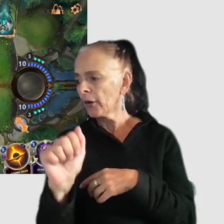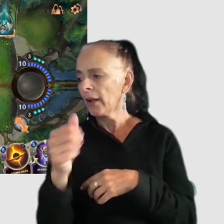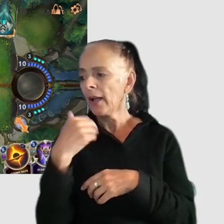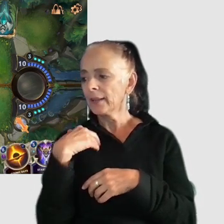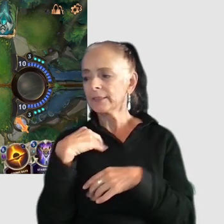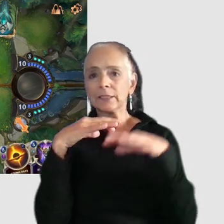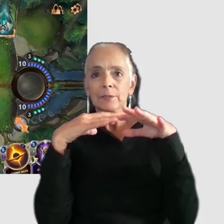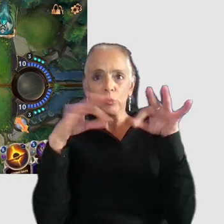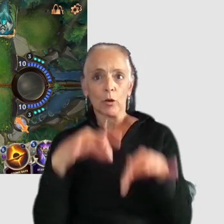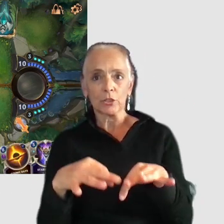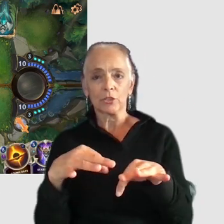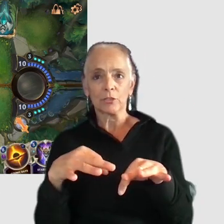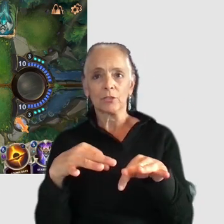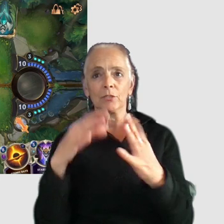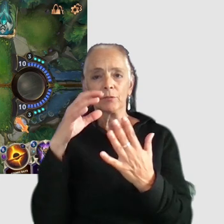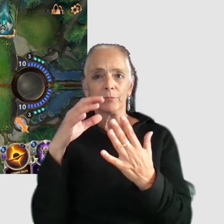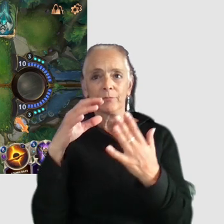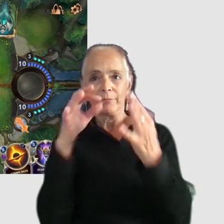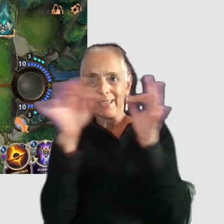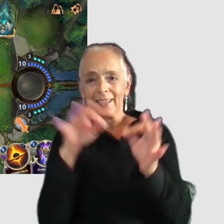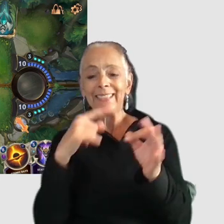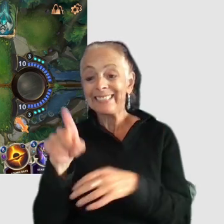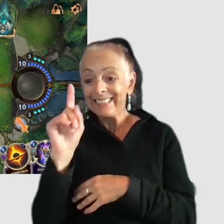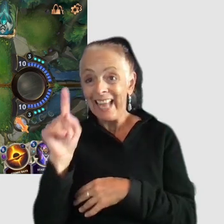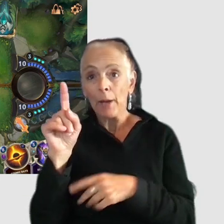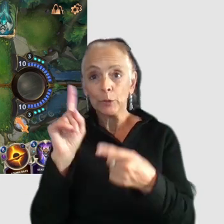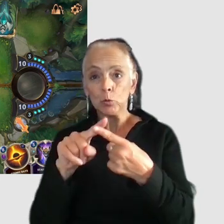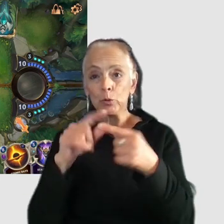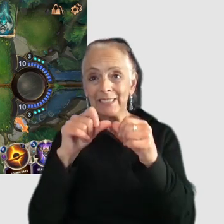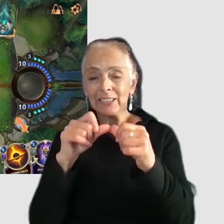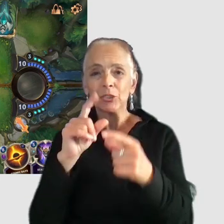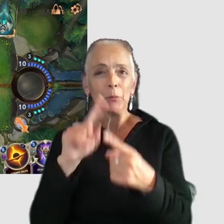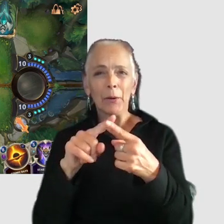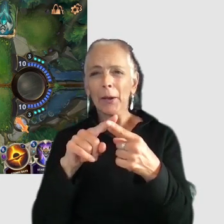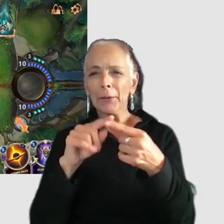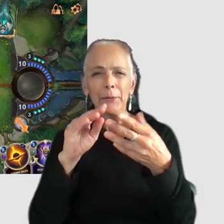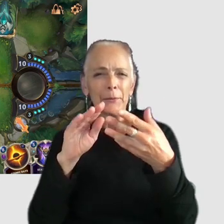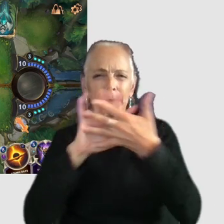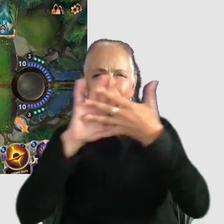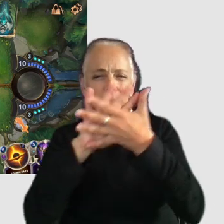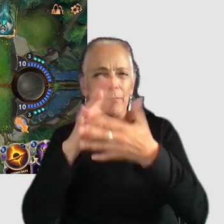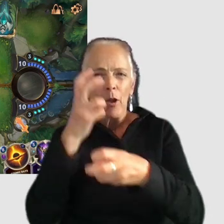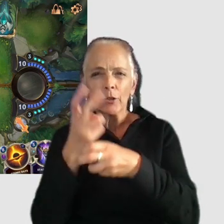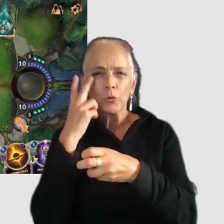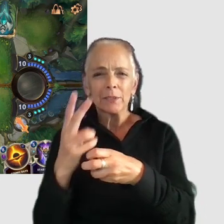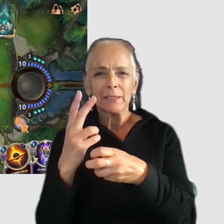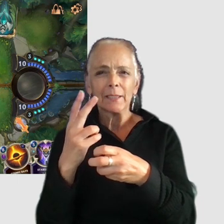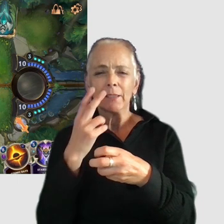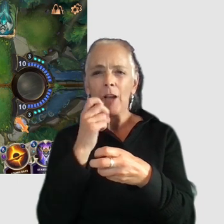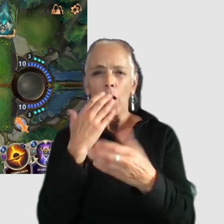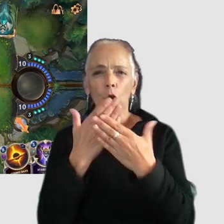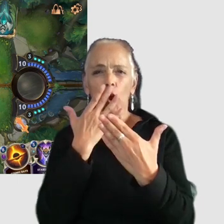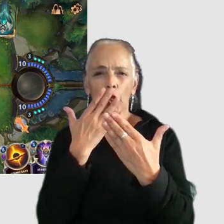that says uh tap to continue but it's very very very low contrast and it's quite difficult to see we don't want players to get stuck in the